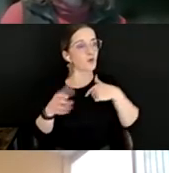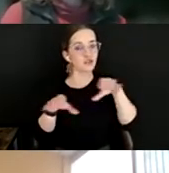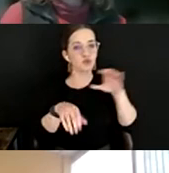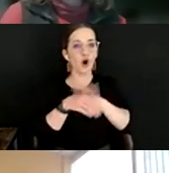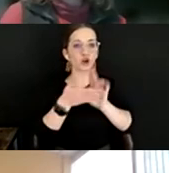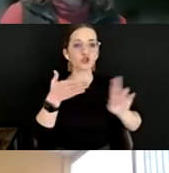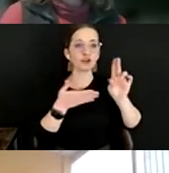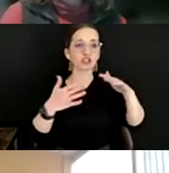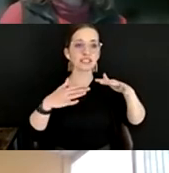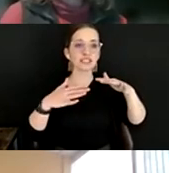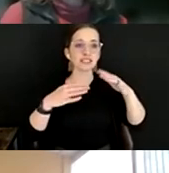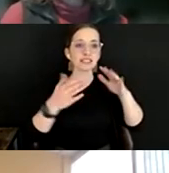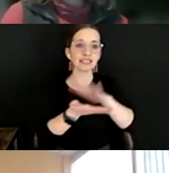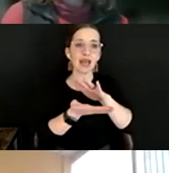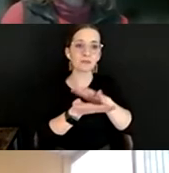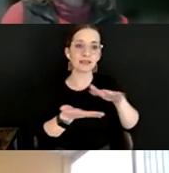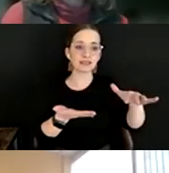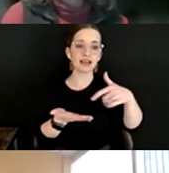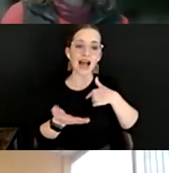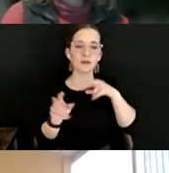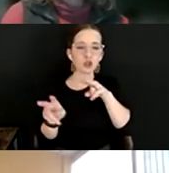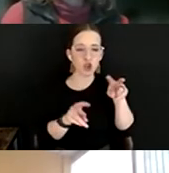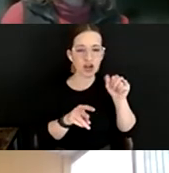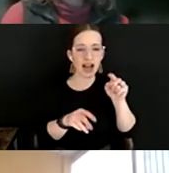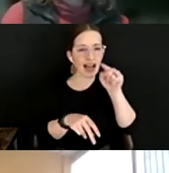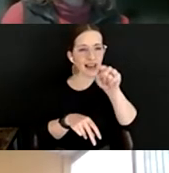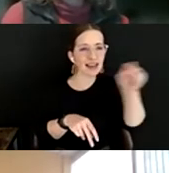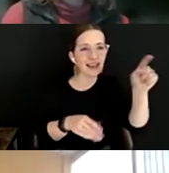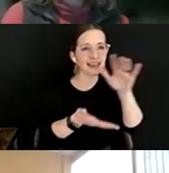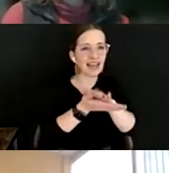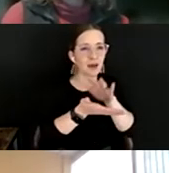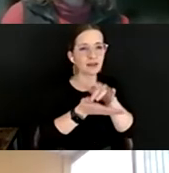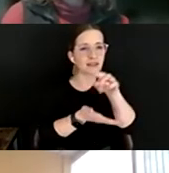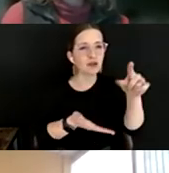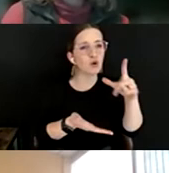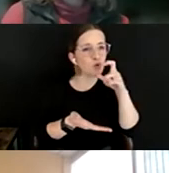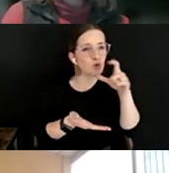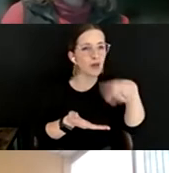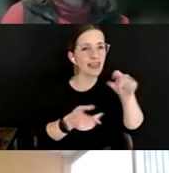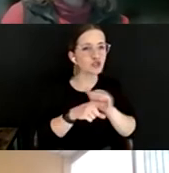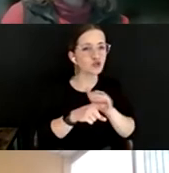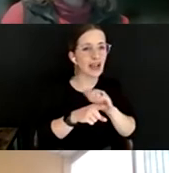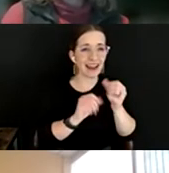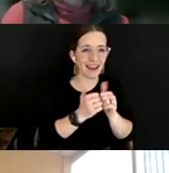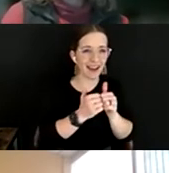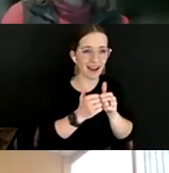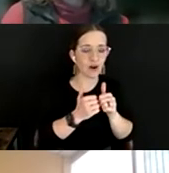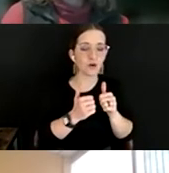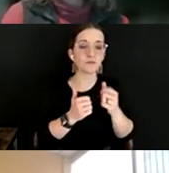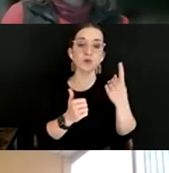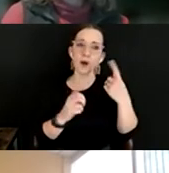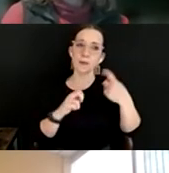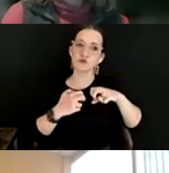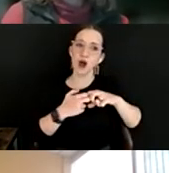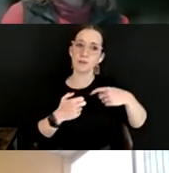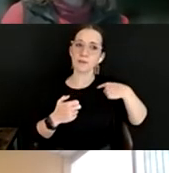institutions of higher education, and who are they training and how. And one of the things that I think is problematic in